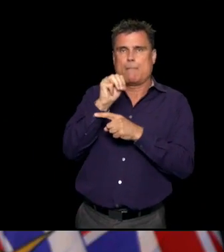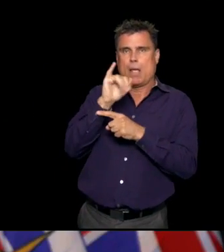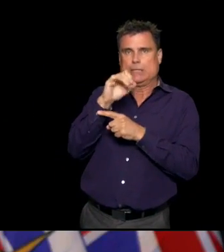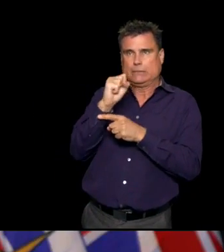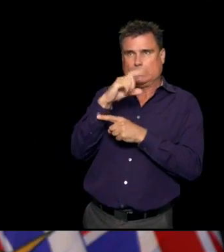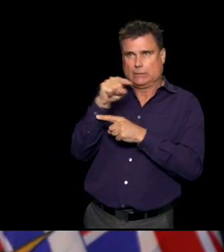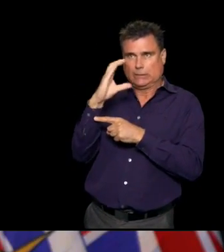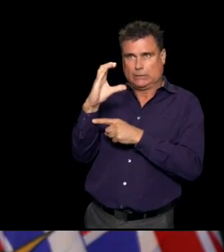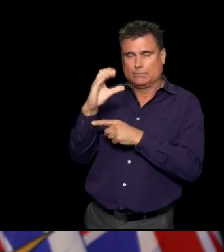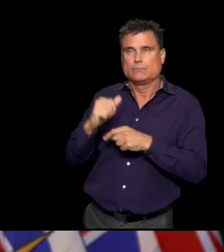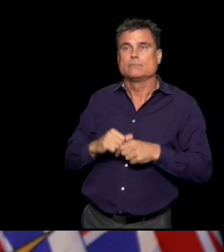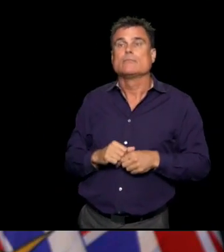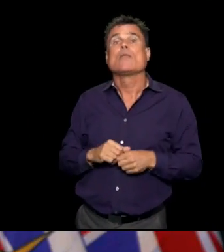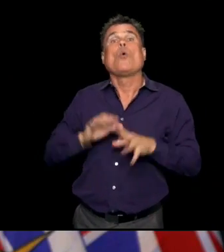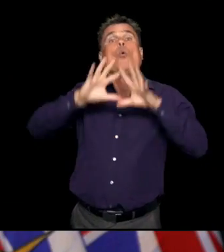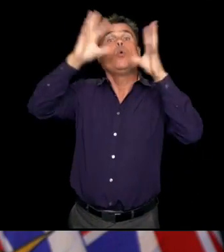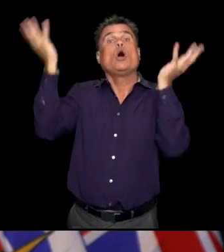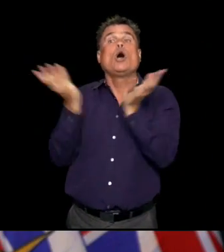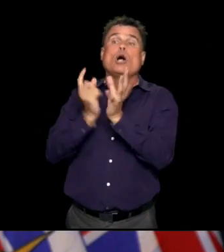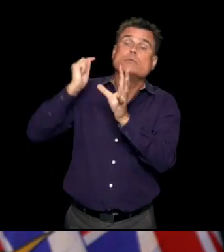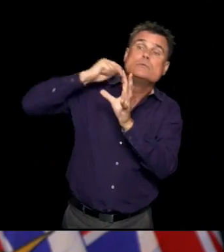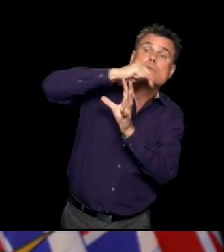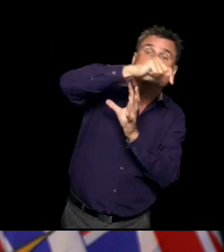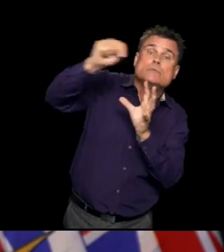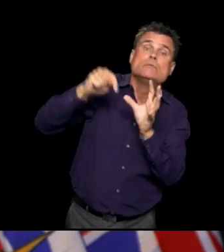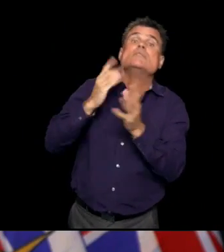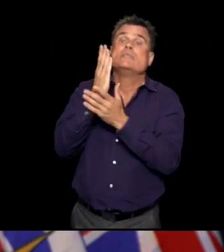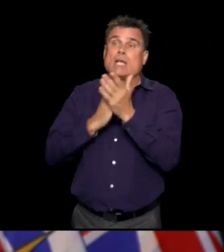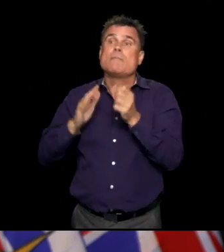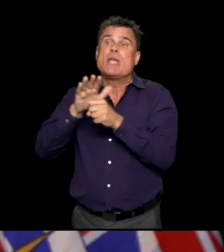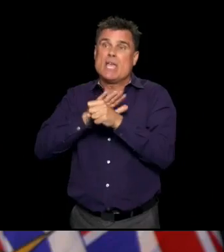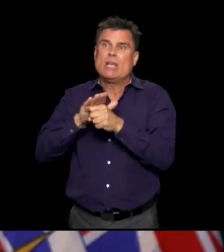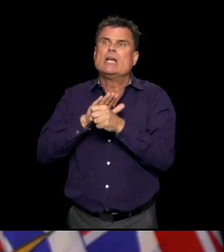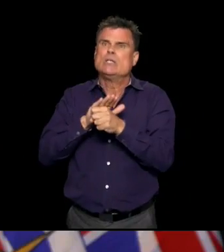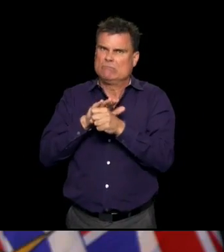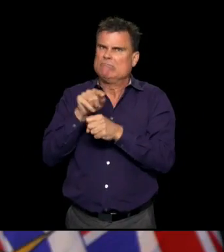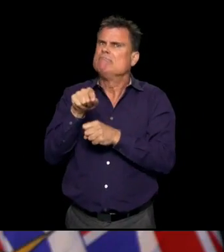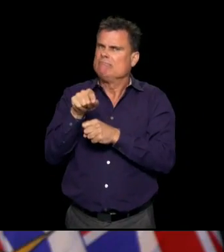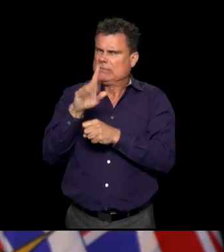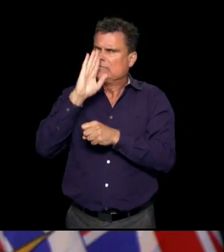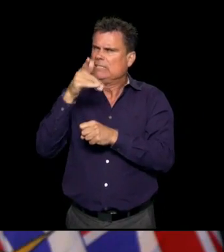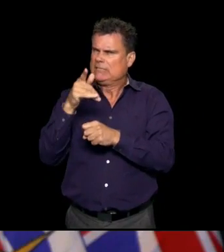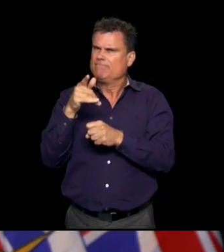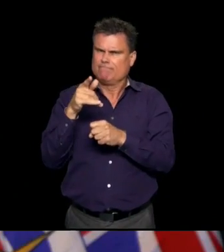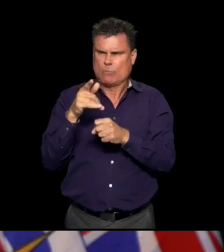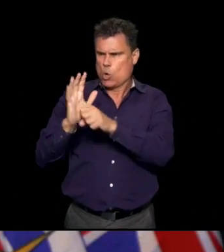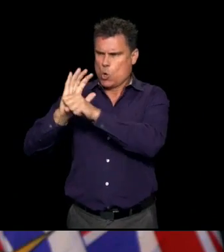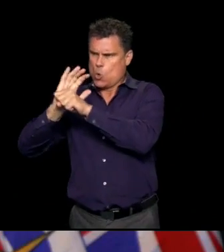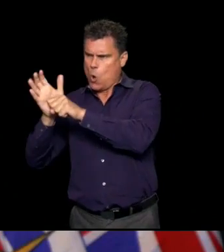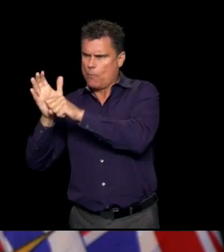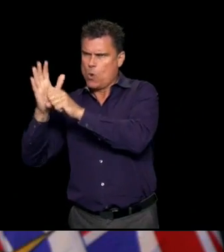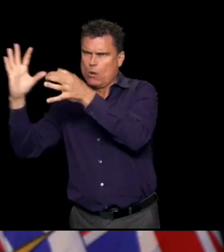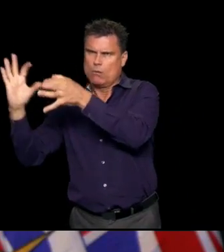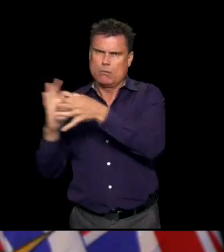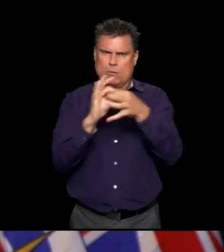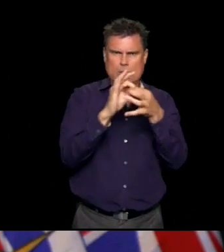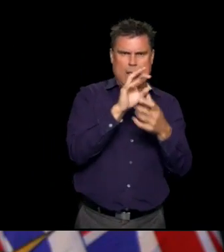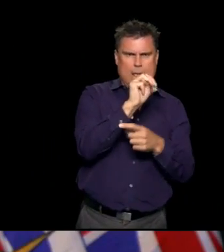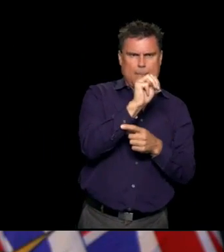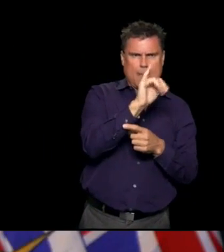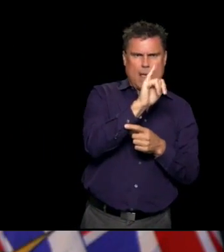in some parts of the world with COVID-19. And we've talked about this in the past. And we made this a reportable condition